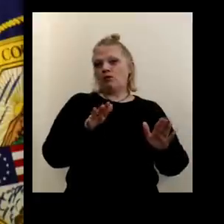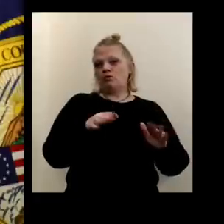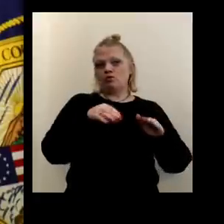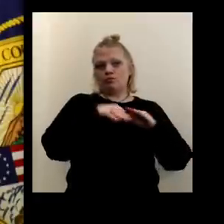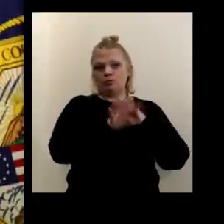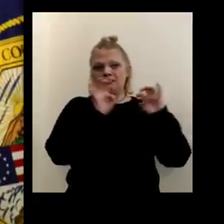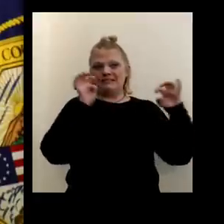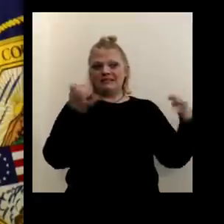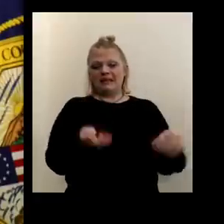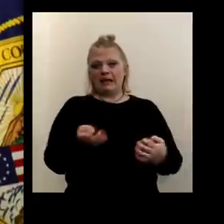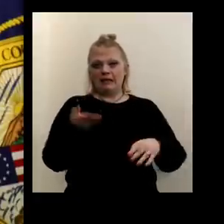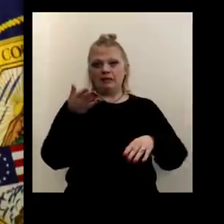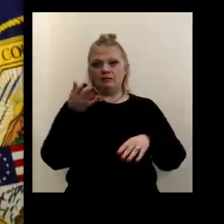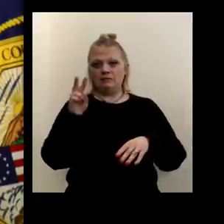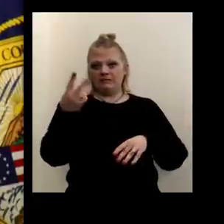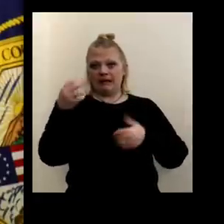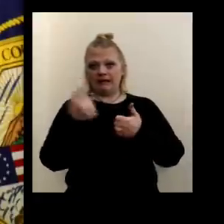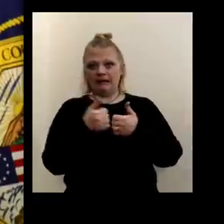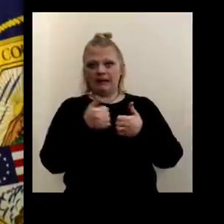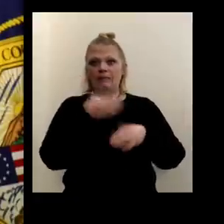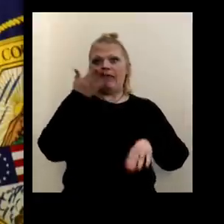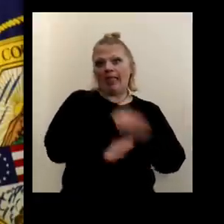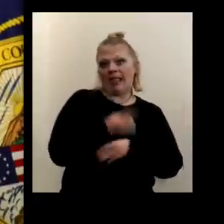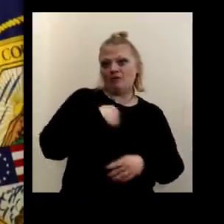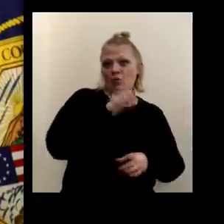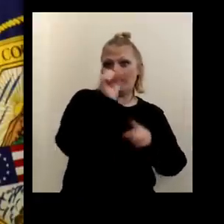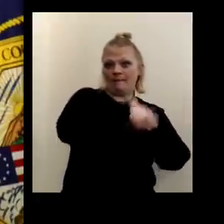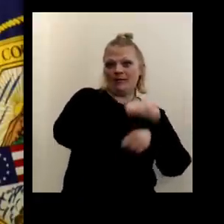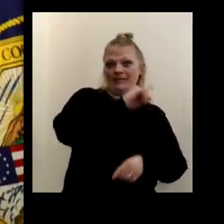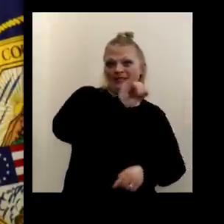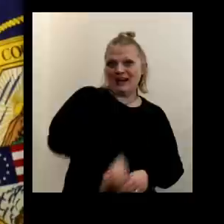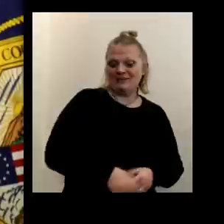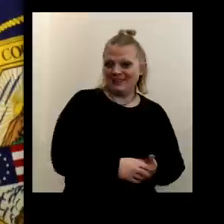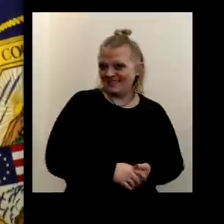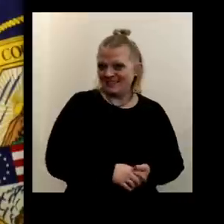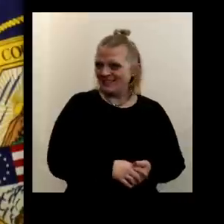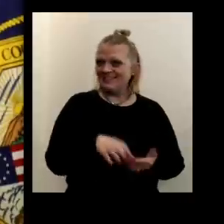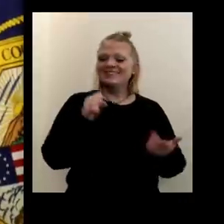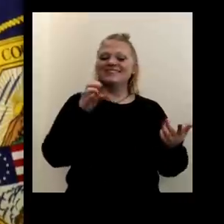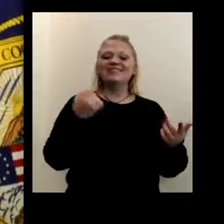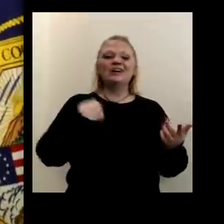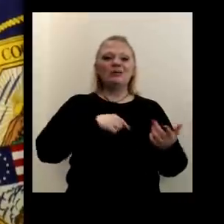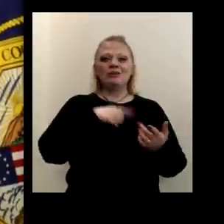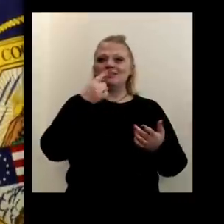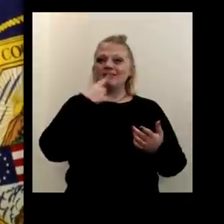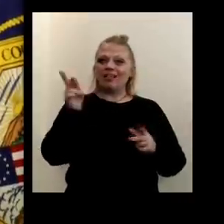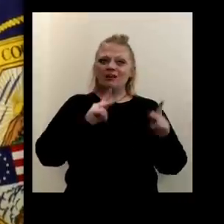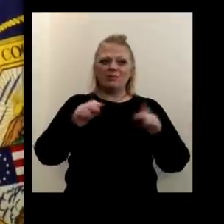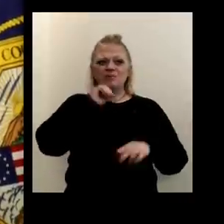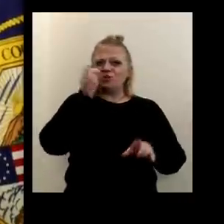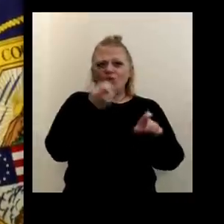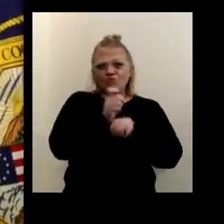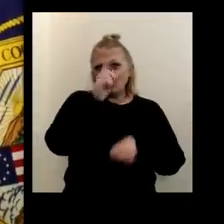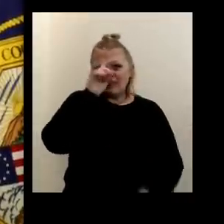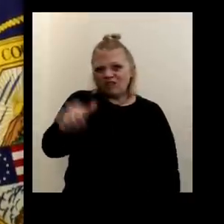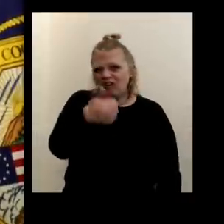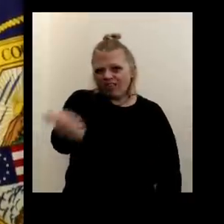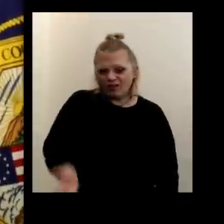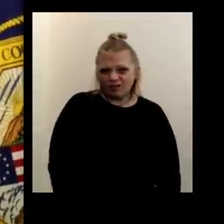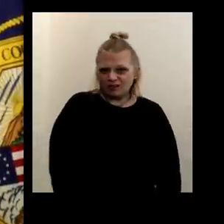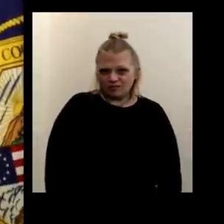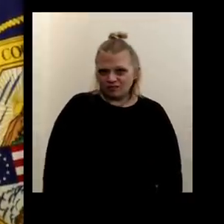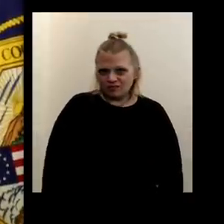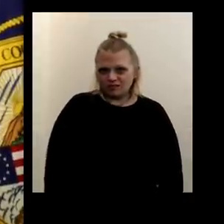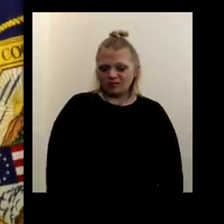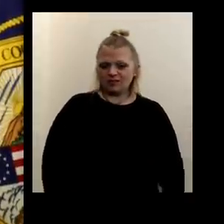after we beat the Colts, I'm thinking positive. Uh, so we're telling folks don't blow it for others. And having,